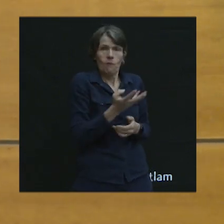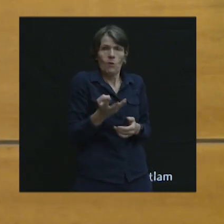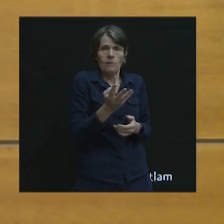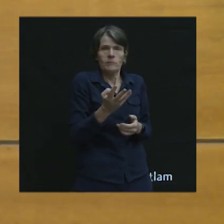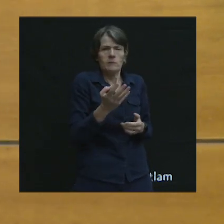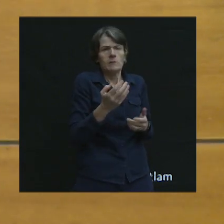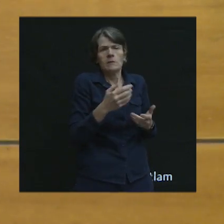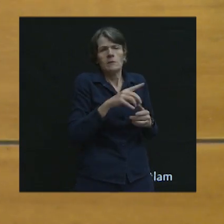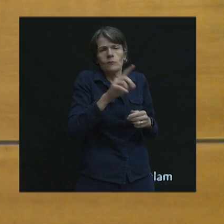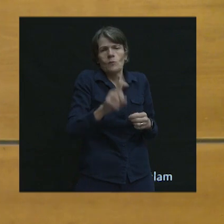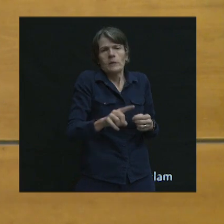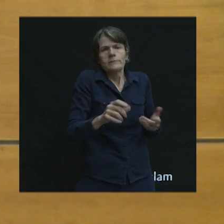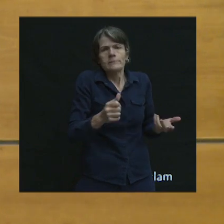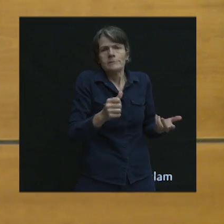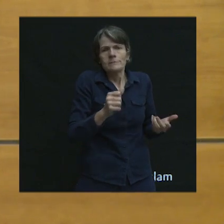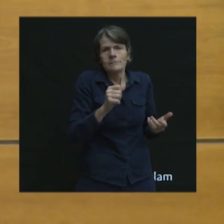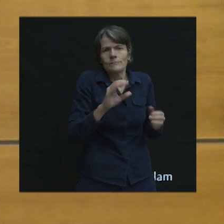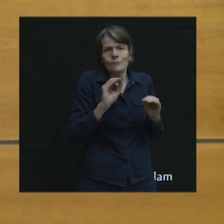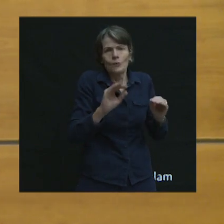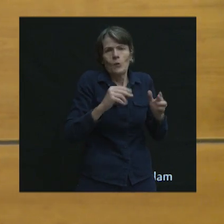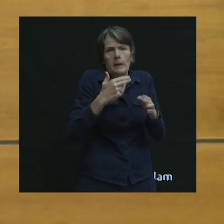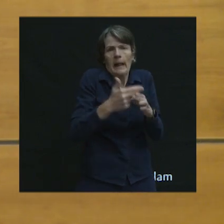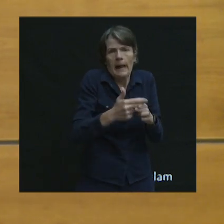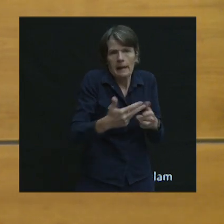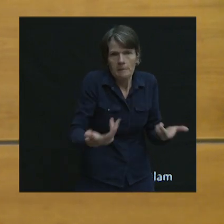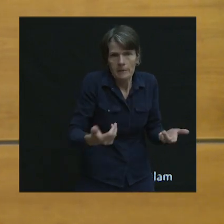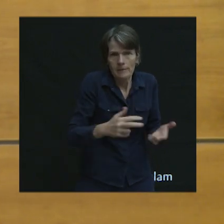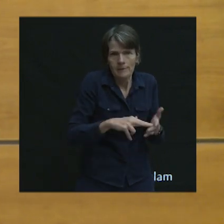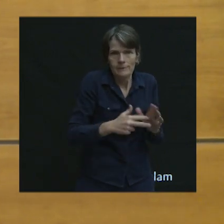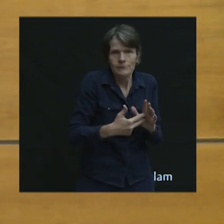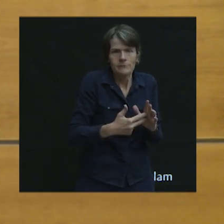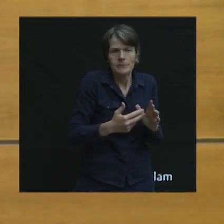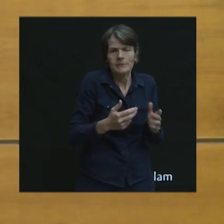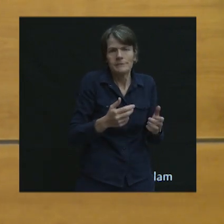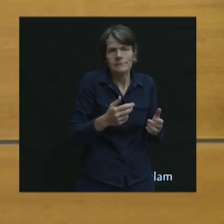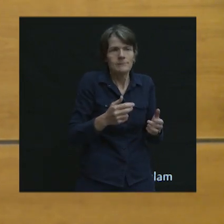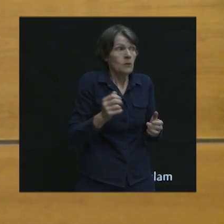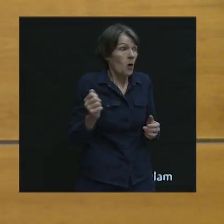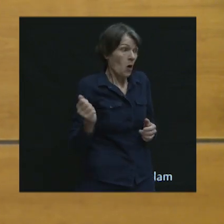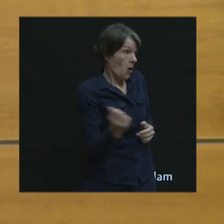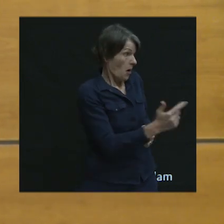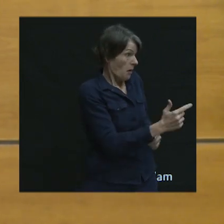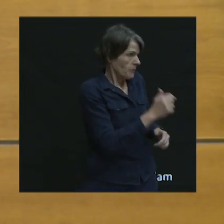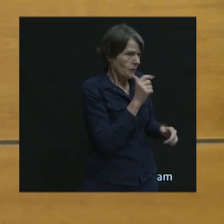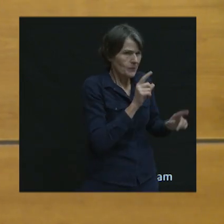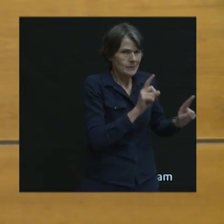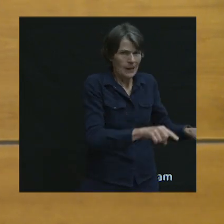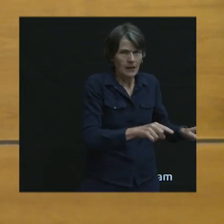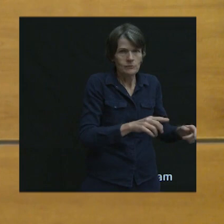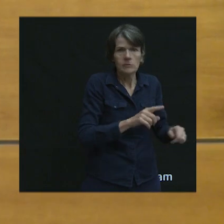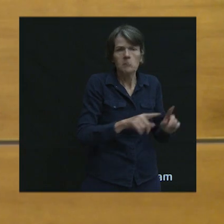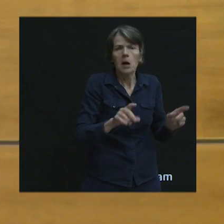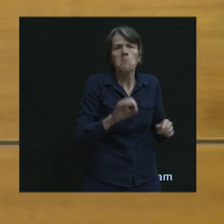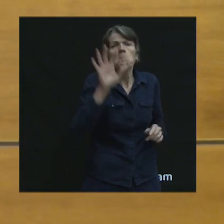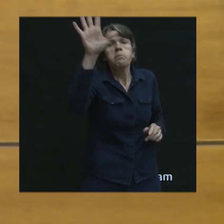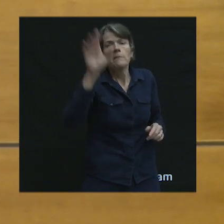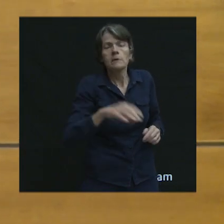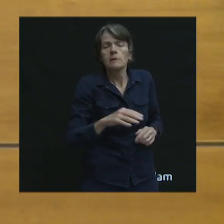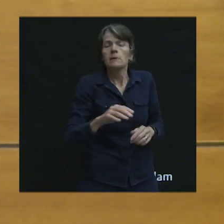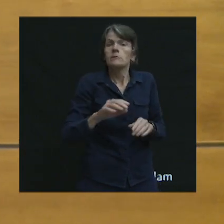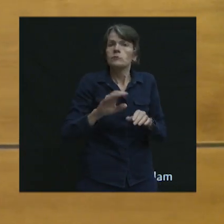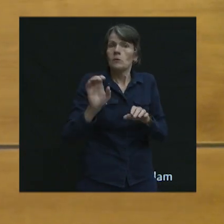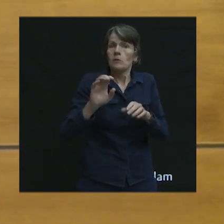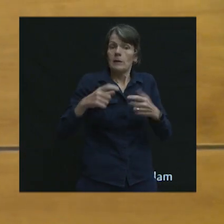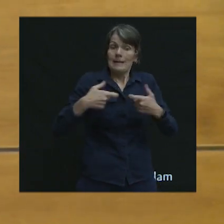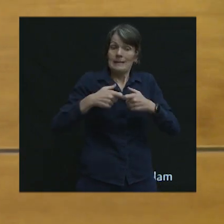generally don't necessarily have a name attached to it. So, I'll leave it. Not everyone needs to answer, but anyone who would like to contribute. So, e-scooters are